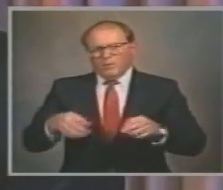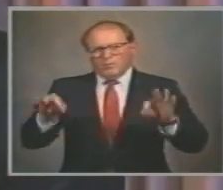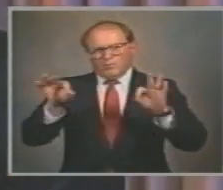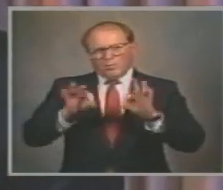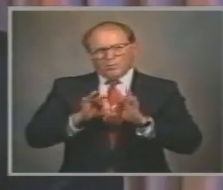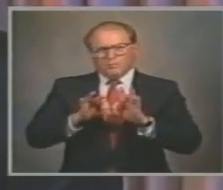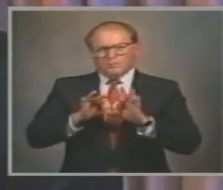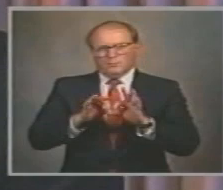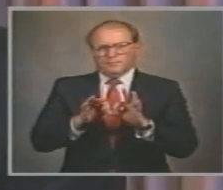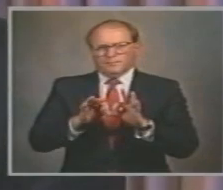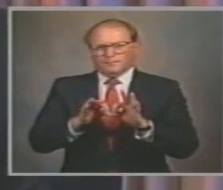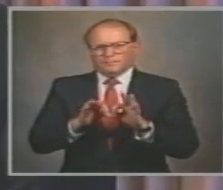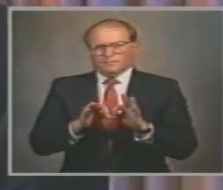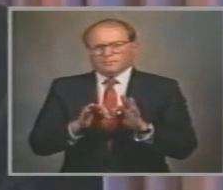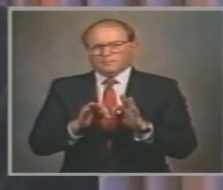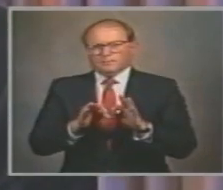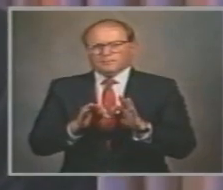as strong